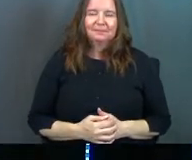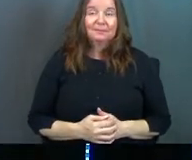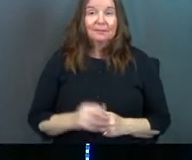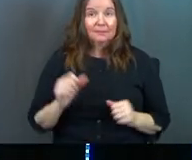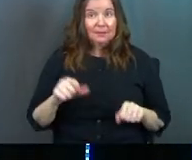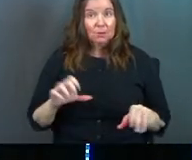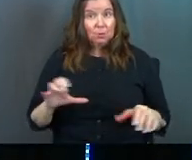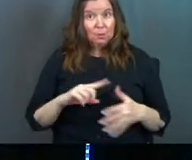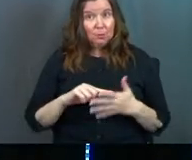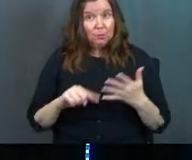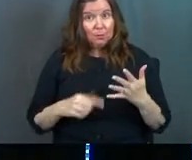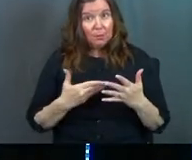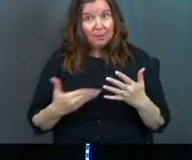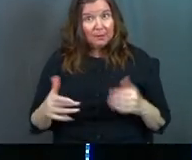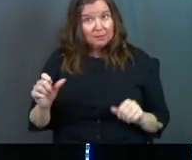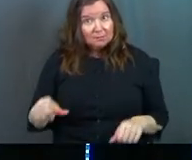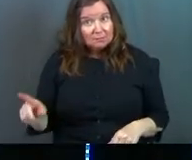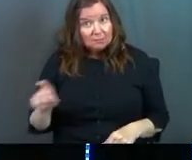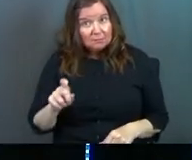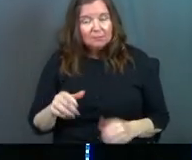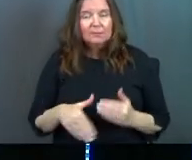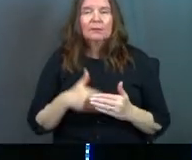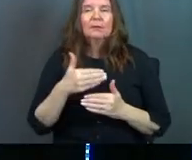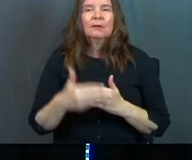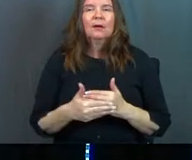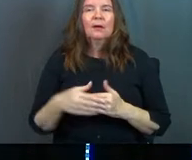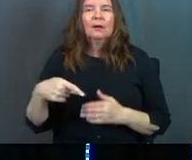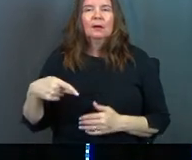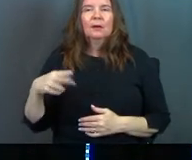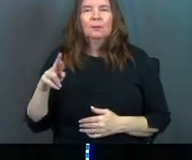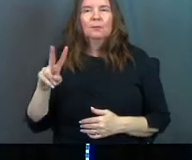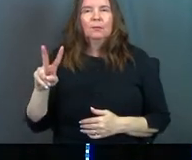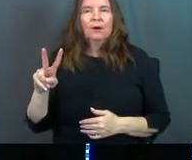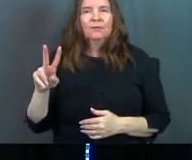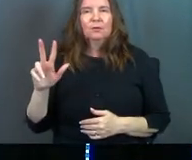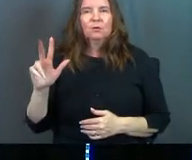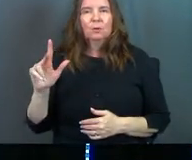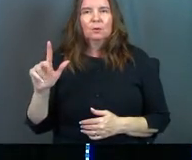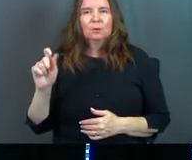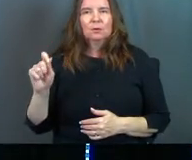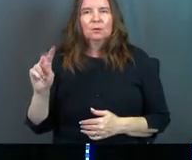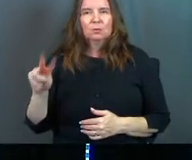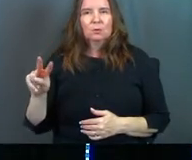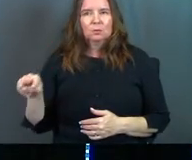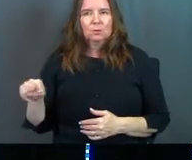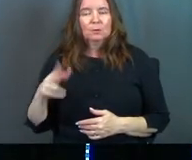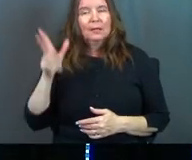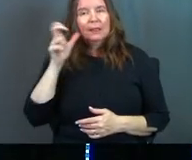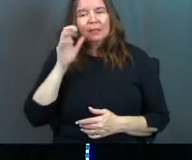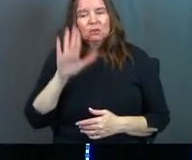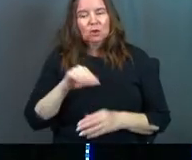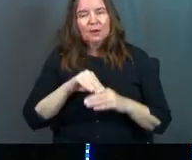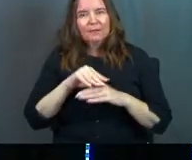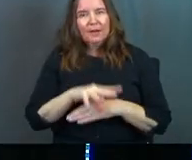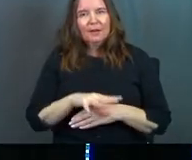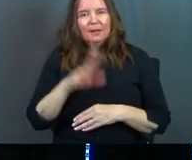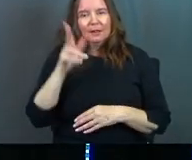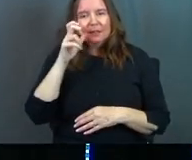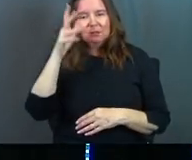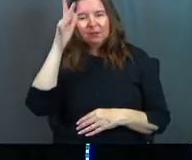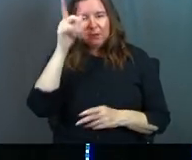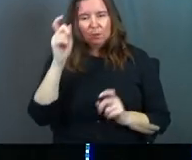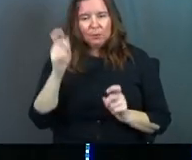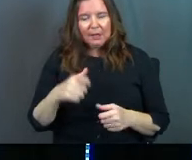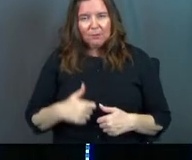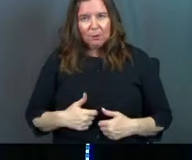Can you do those things? Next, Proverbs 23.22. Listen to her advice. Listen to your father